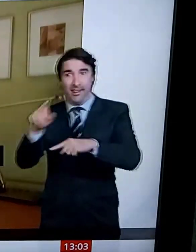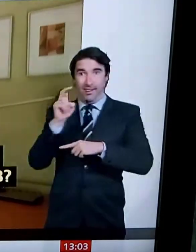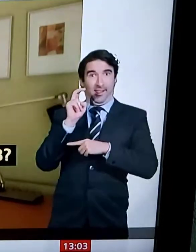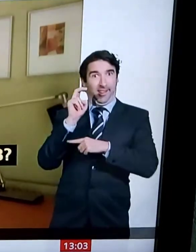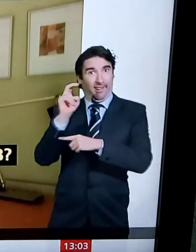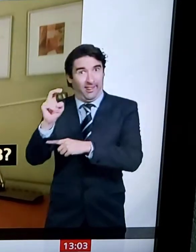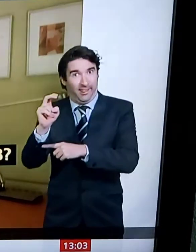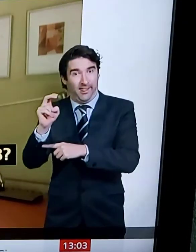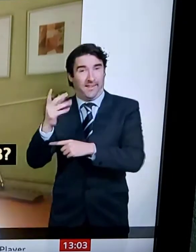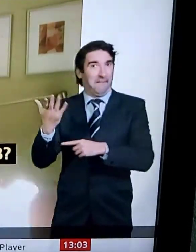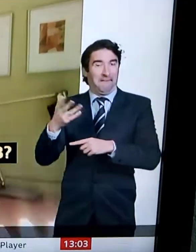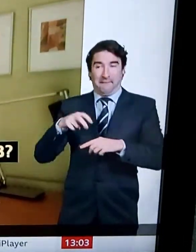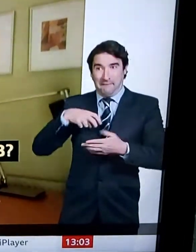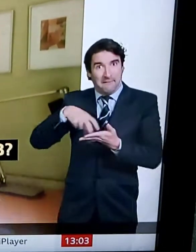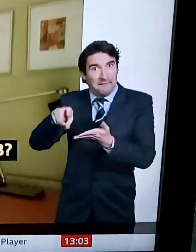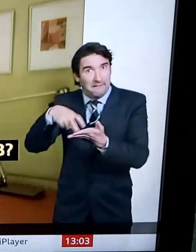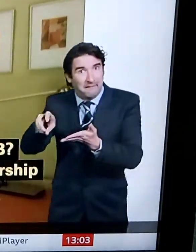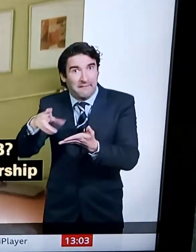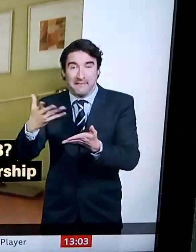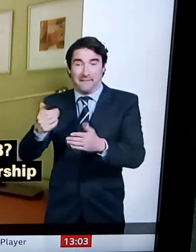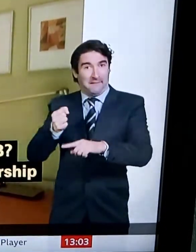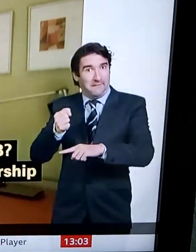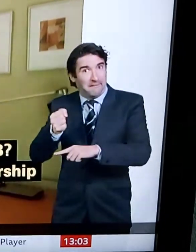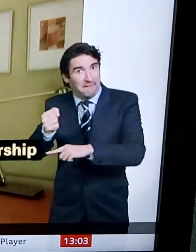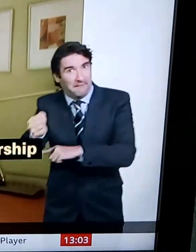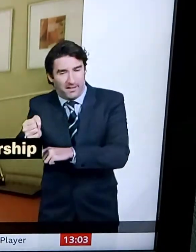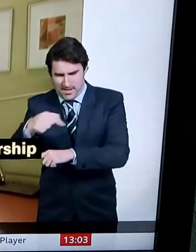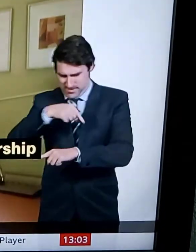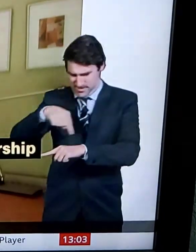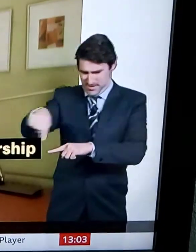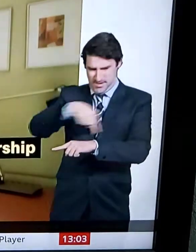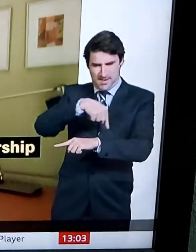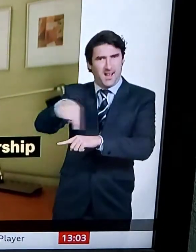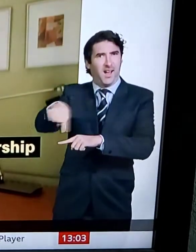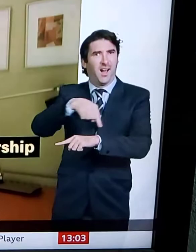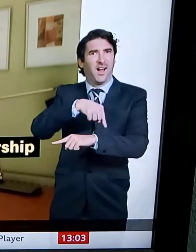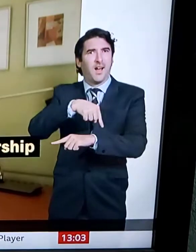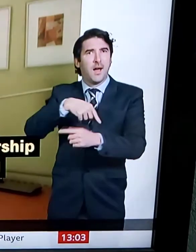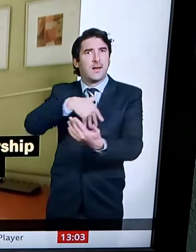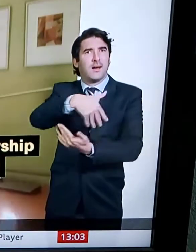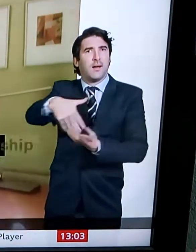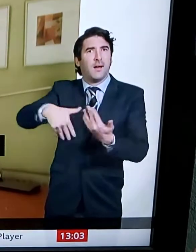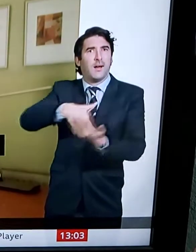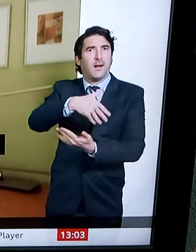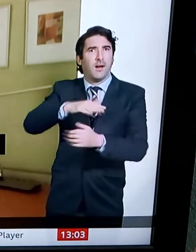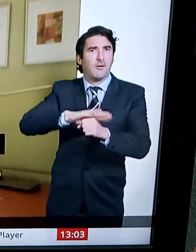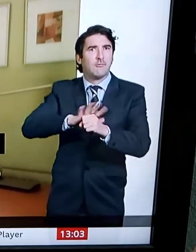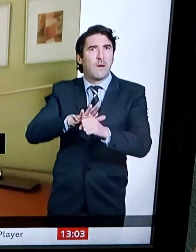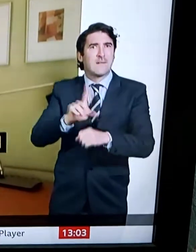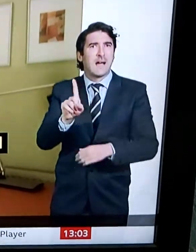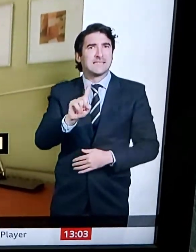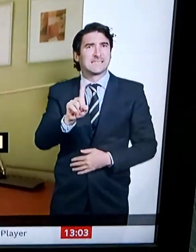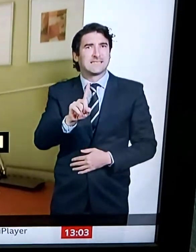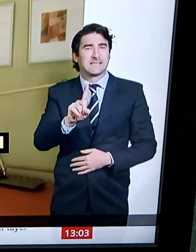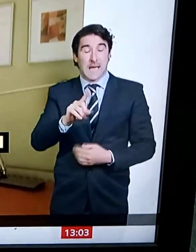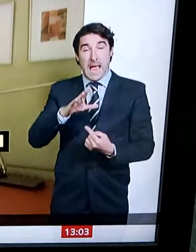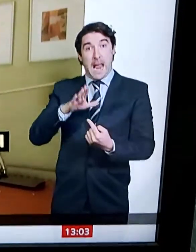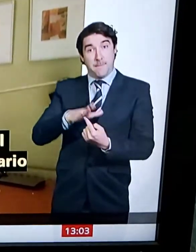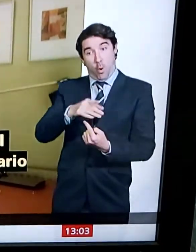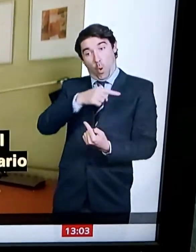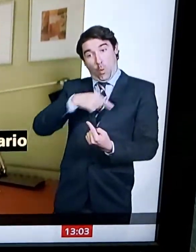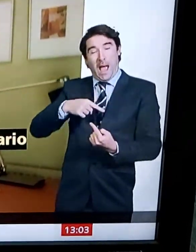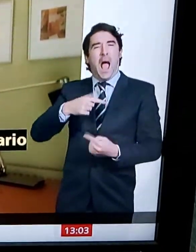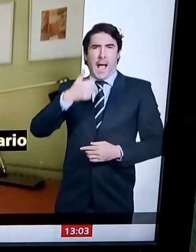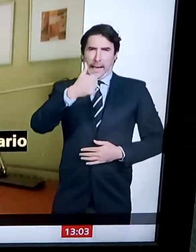need French authorities tomorrow to demand stronger measures from them. Following calls from the Home Office for some more reliable, even in the street for the